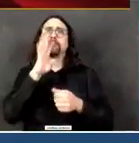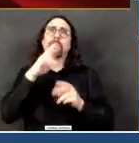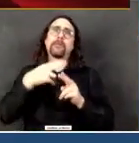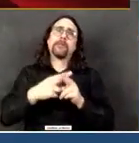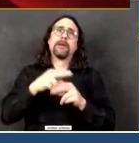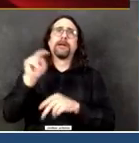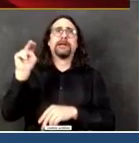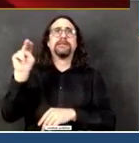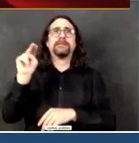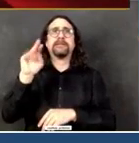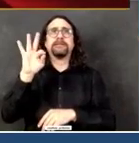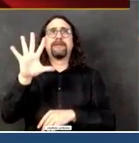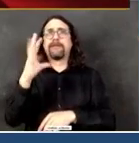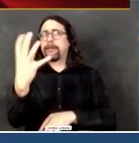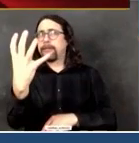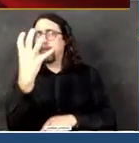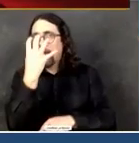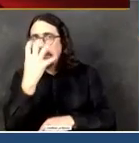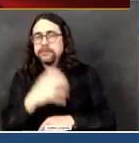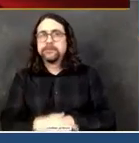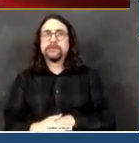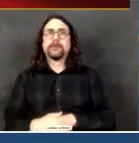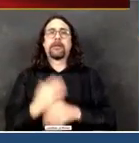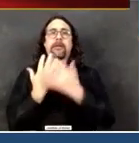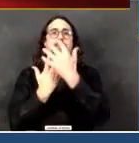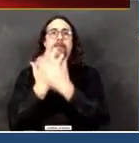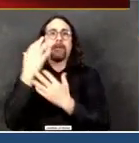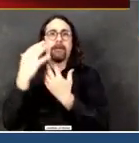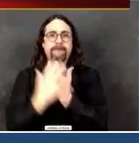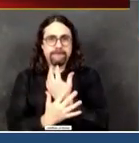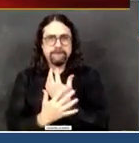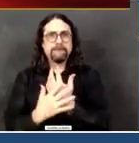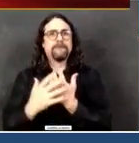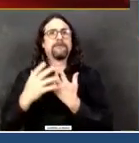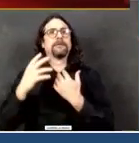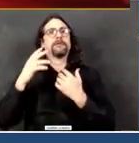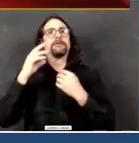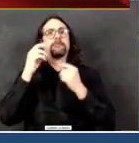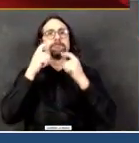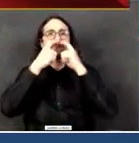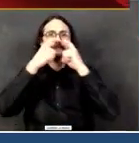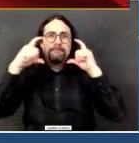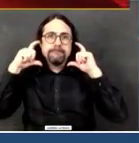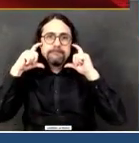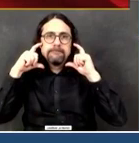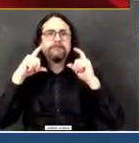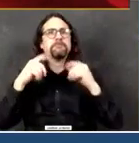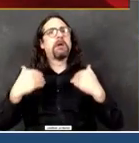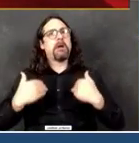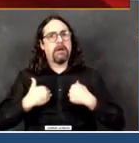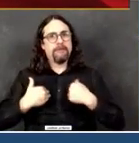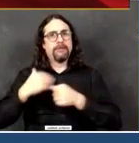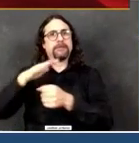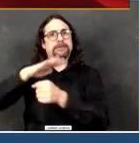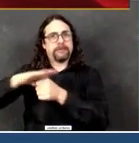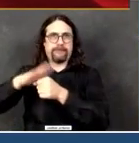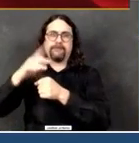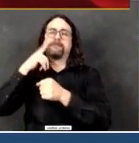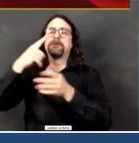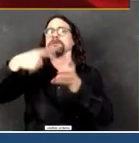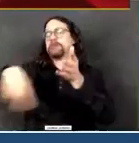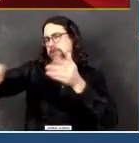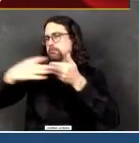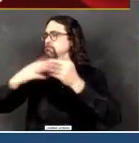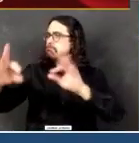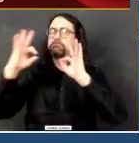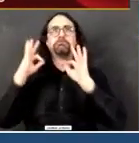And I will say we will have the surgical gowns and coverings of different types, and we'll have the face shields, but barely enough